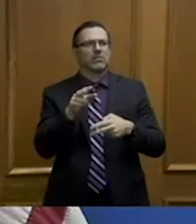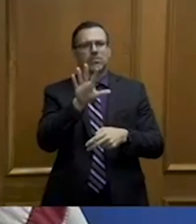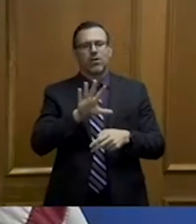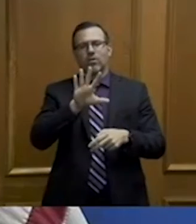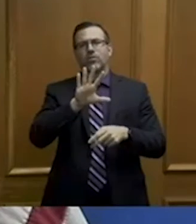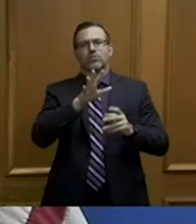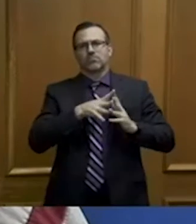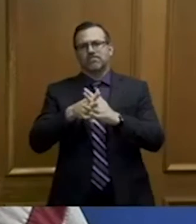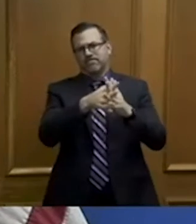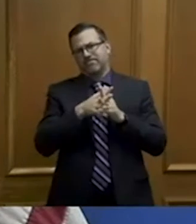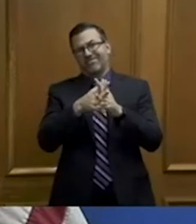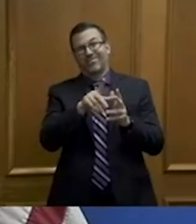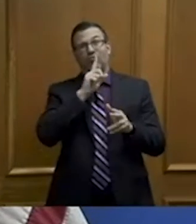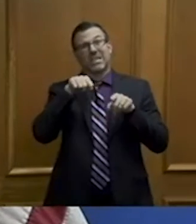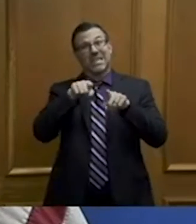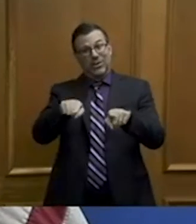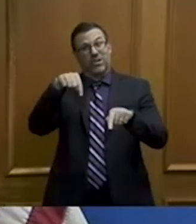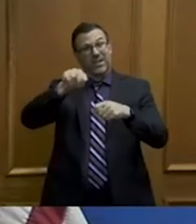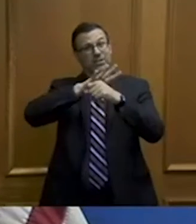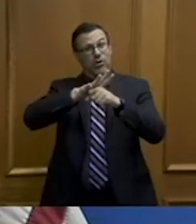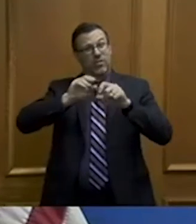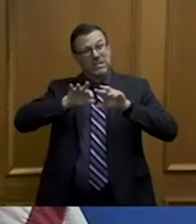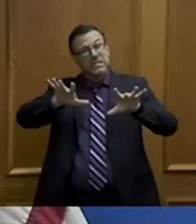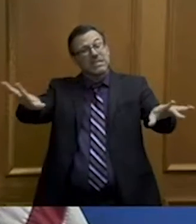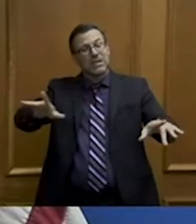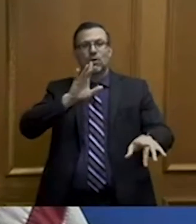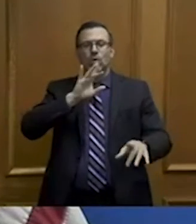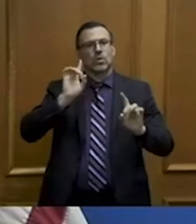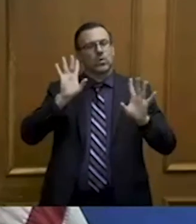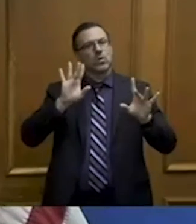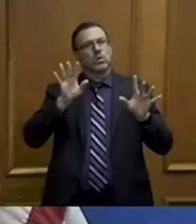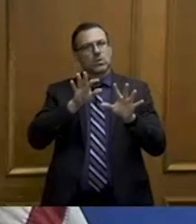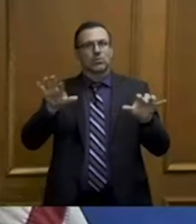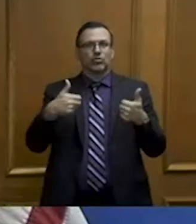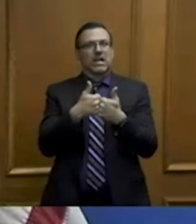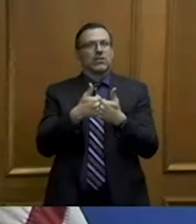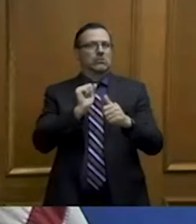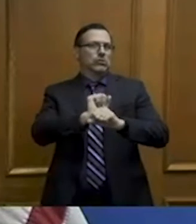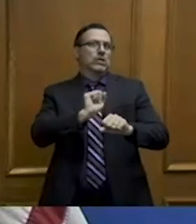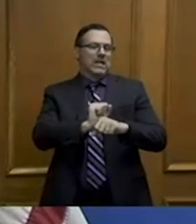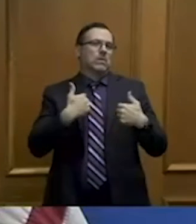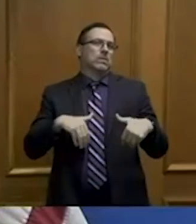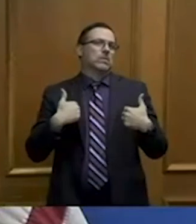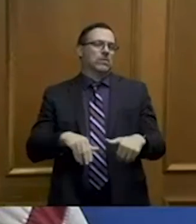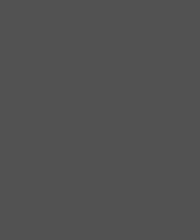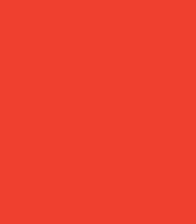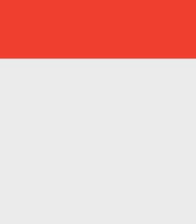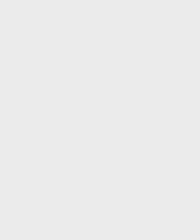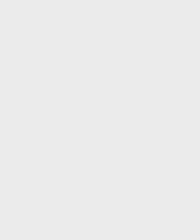this COVID-19 pandemic, have had unique challenges and we're grateful for their work all across Tennessee.